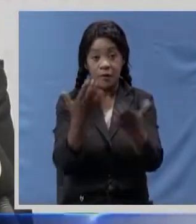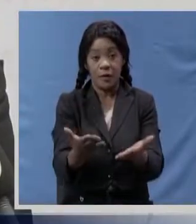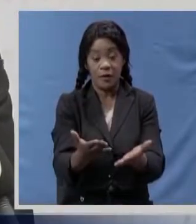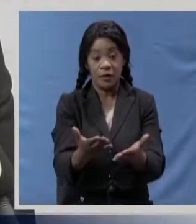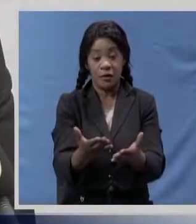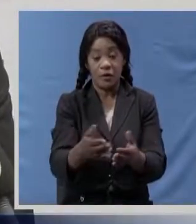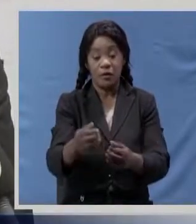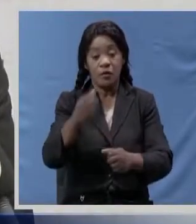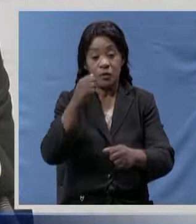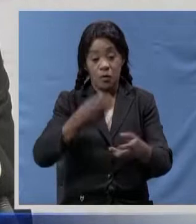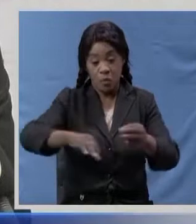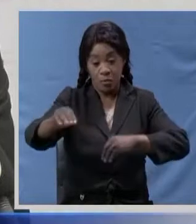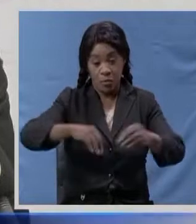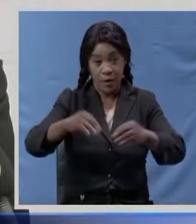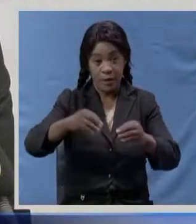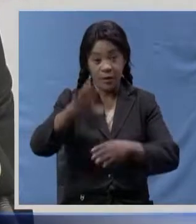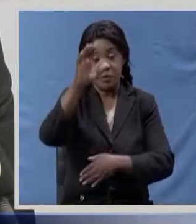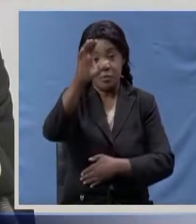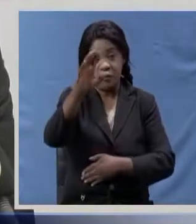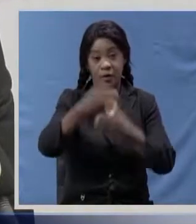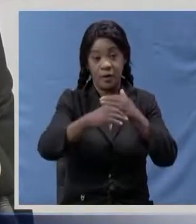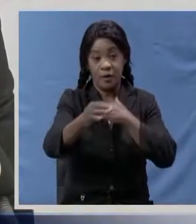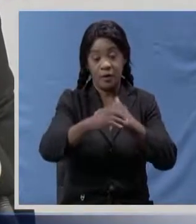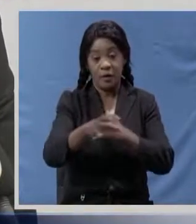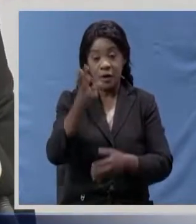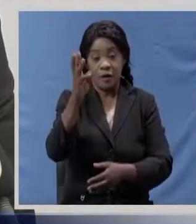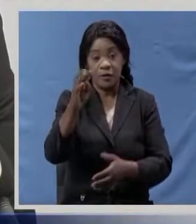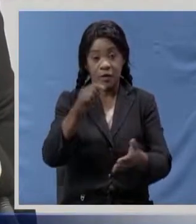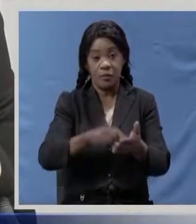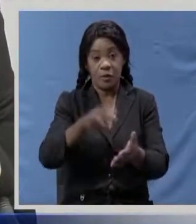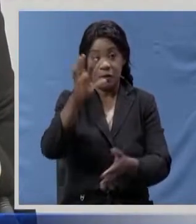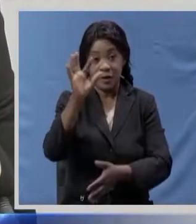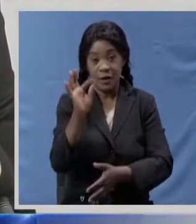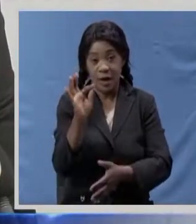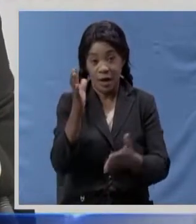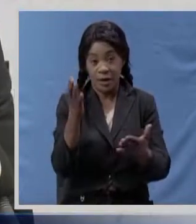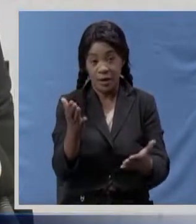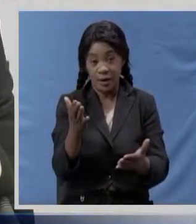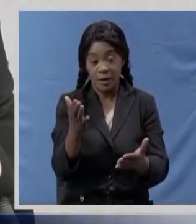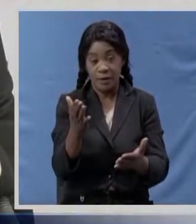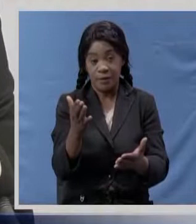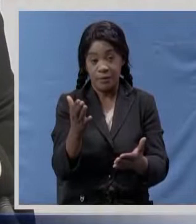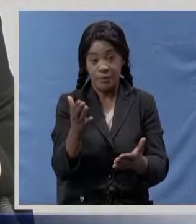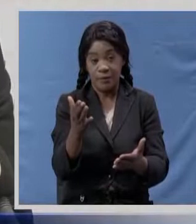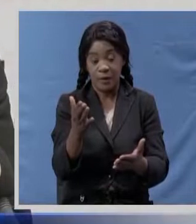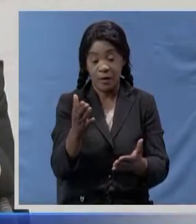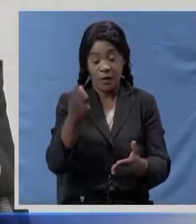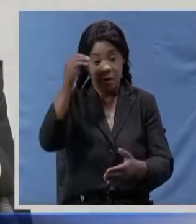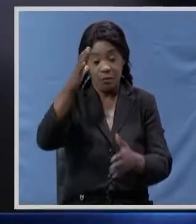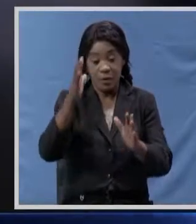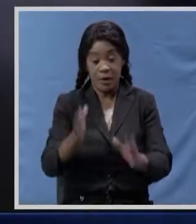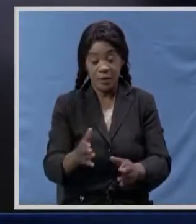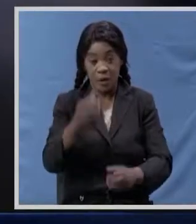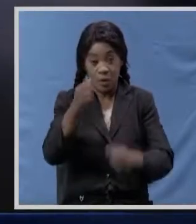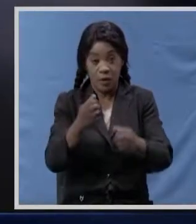provincial level and 6.9 honorable minister at national at which you are in charge in terms of the